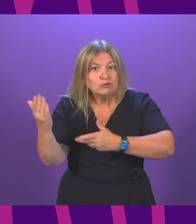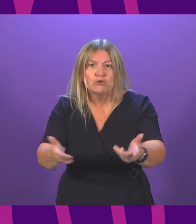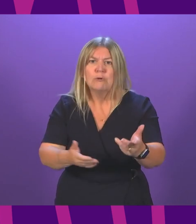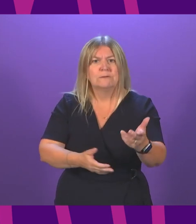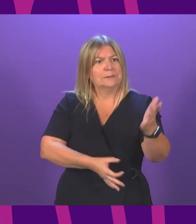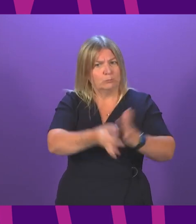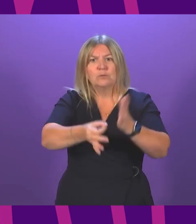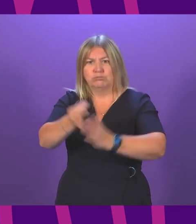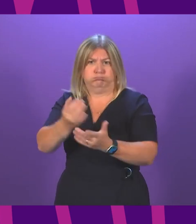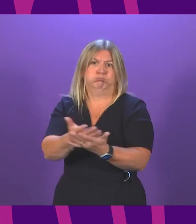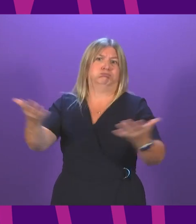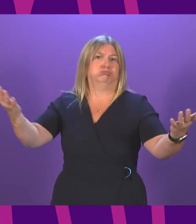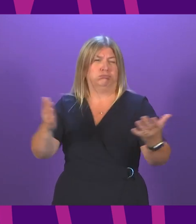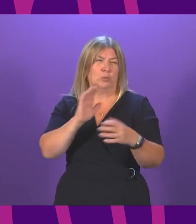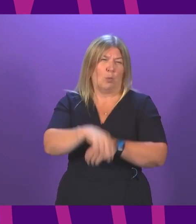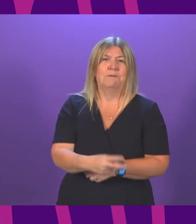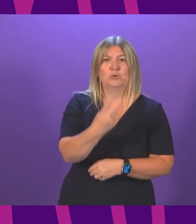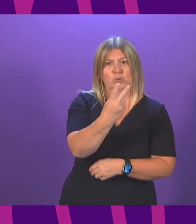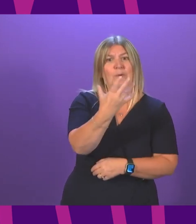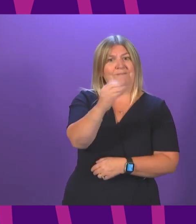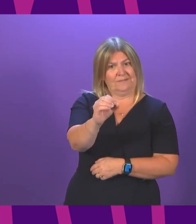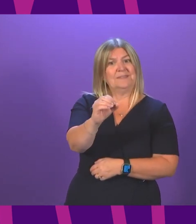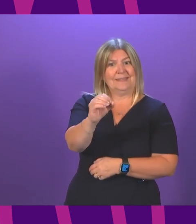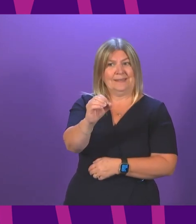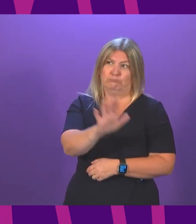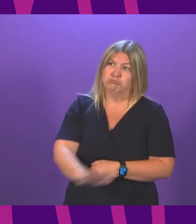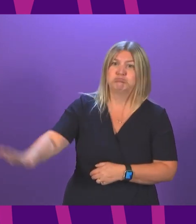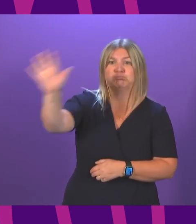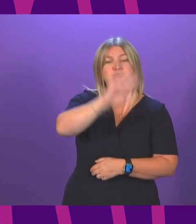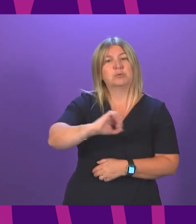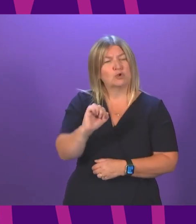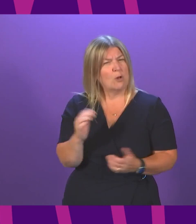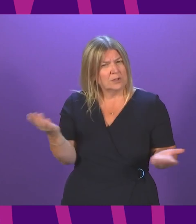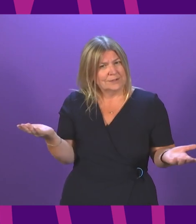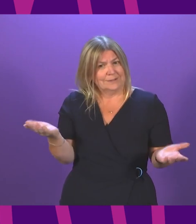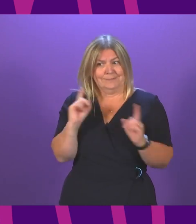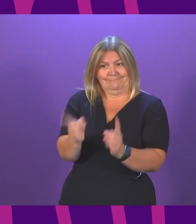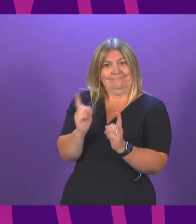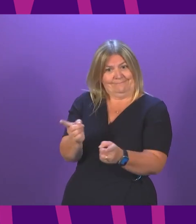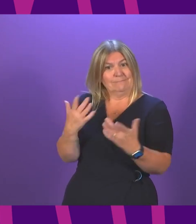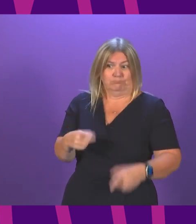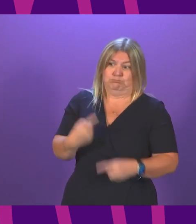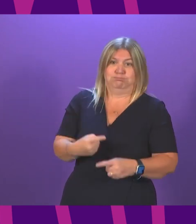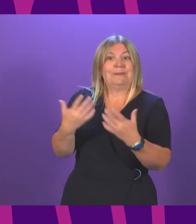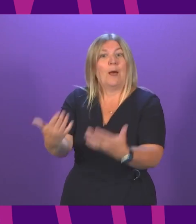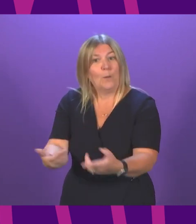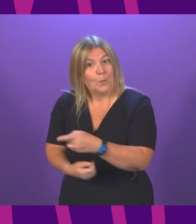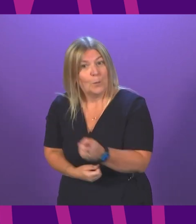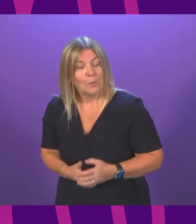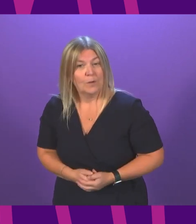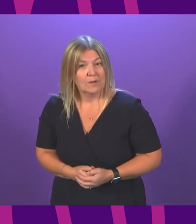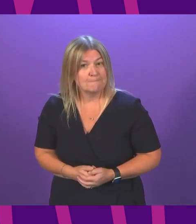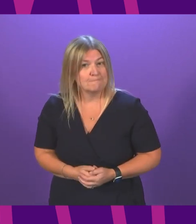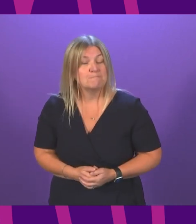more than 250 across Scotland. So that's what we are doing immediately. In terms of